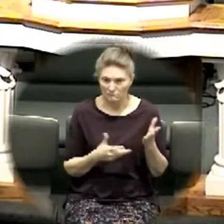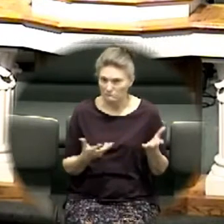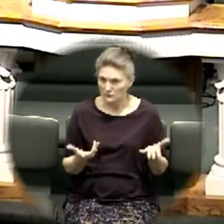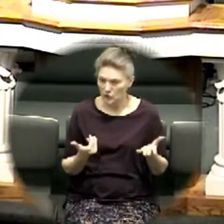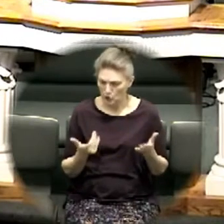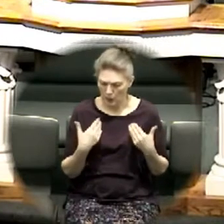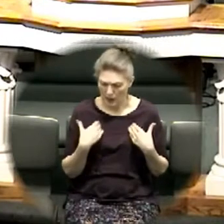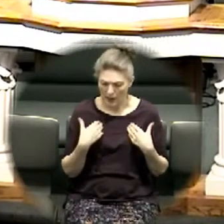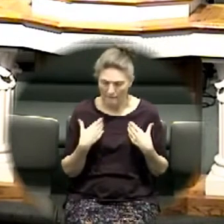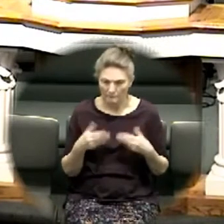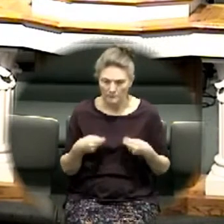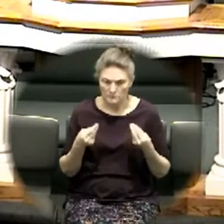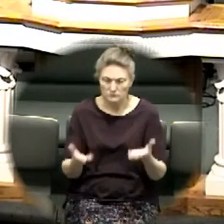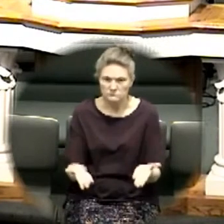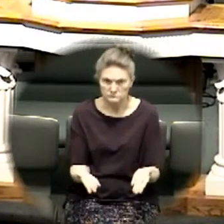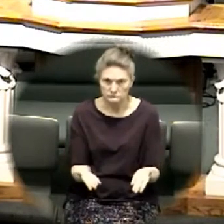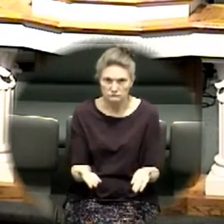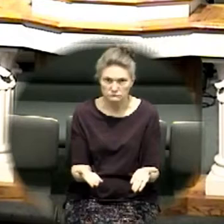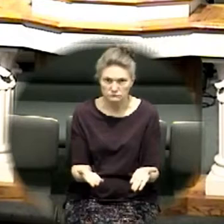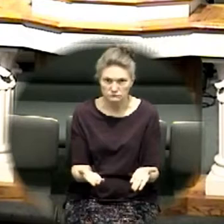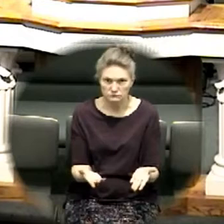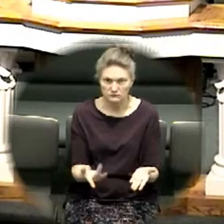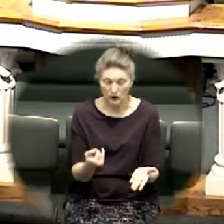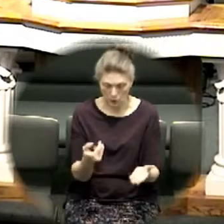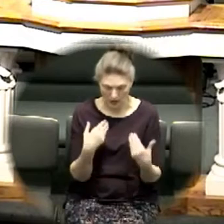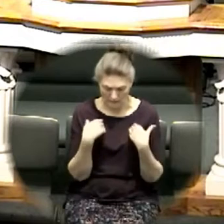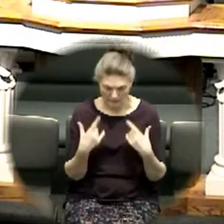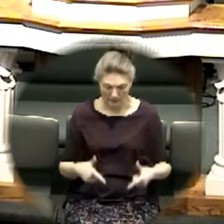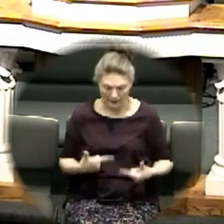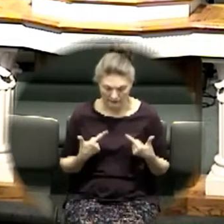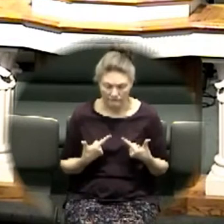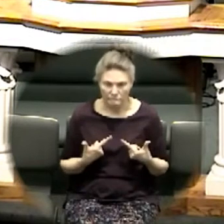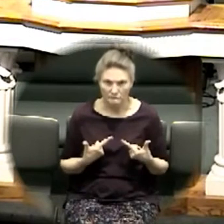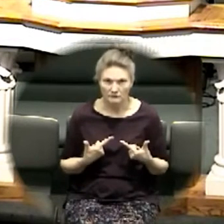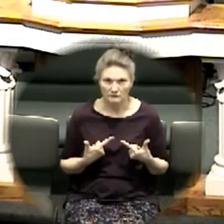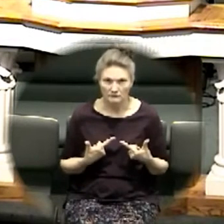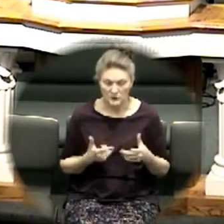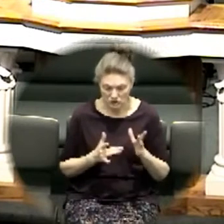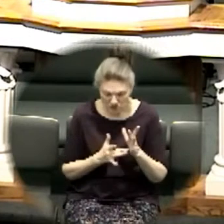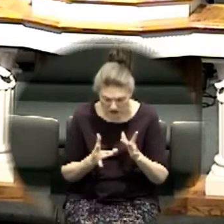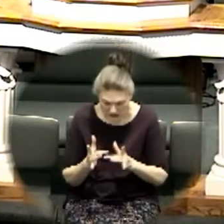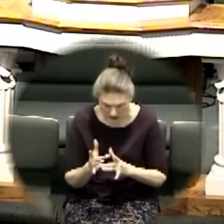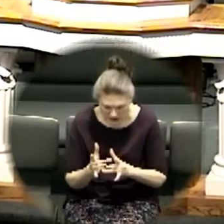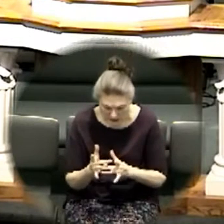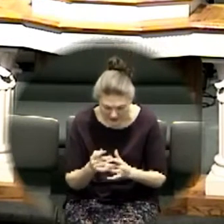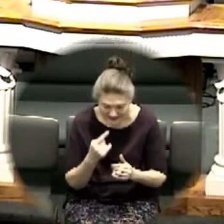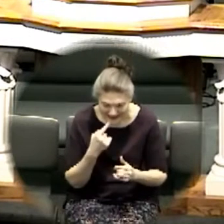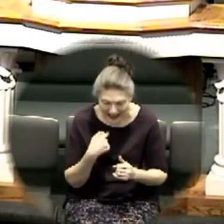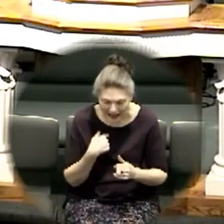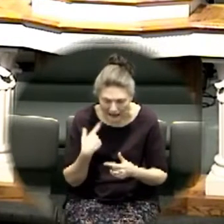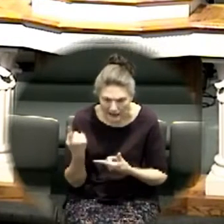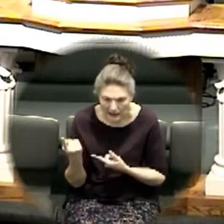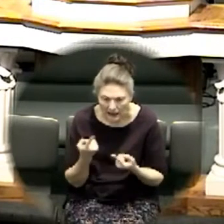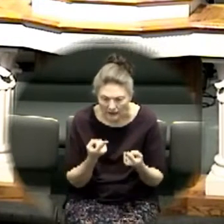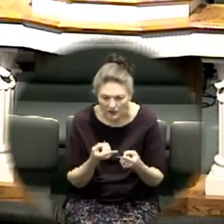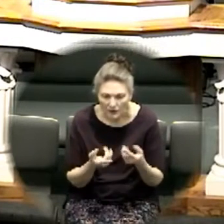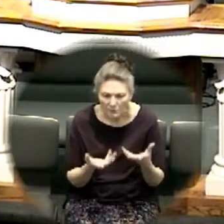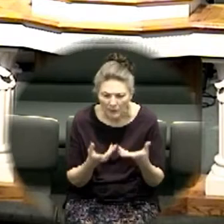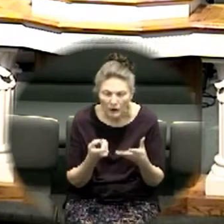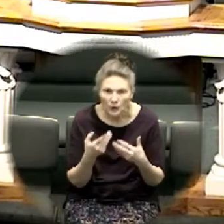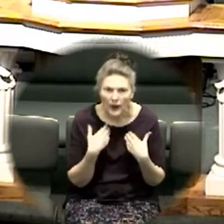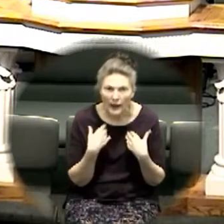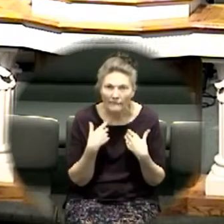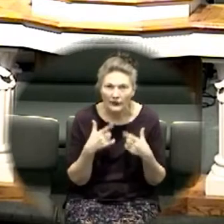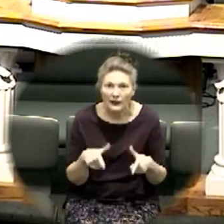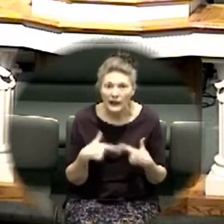you have provision you have life Jesus said I came that you might have life and that you might